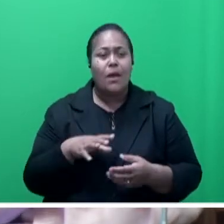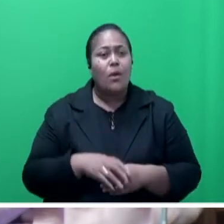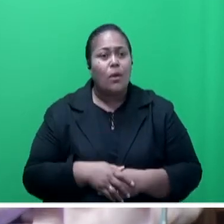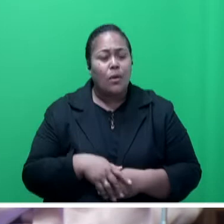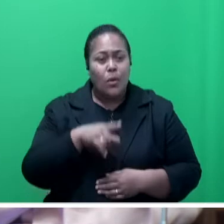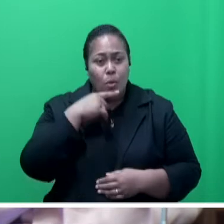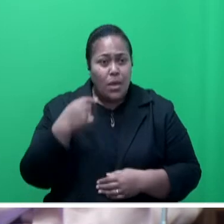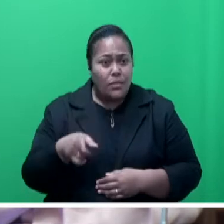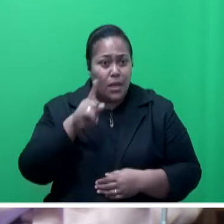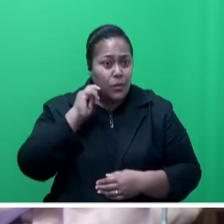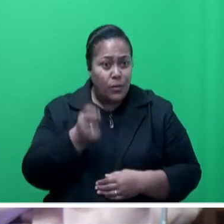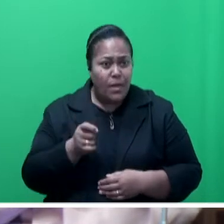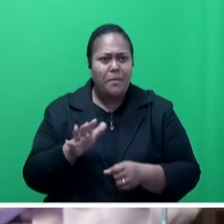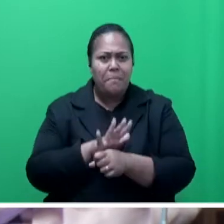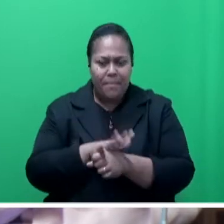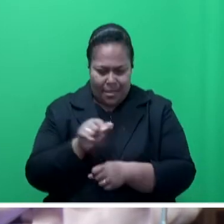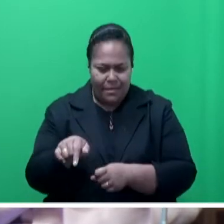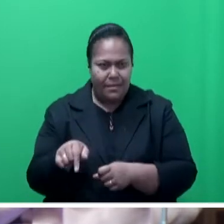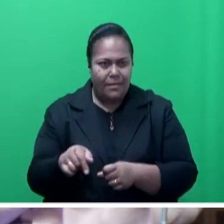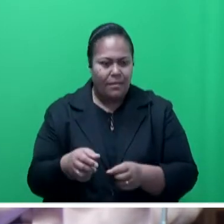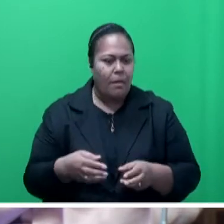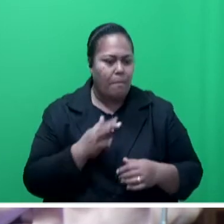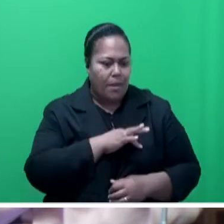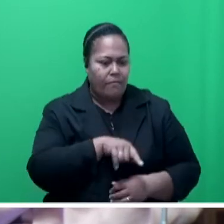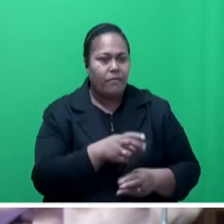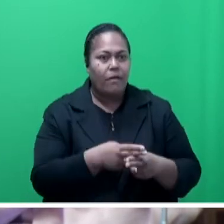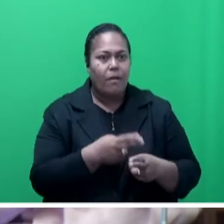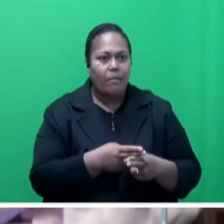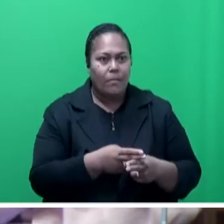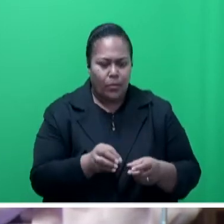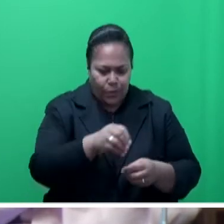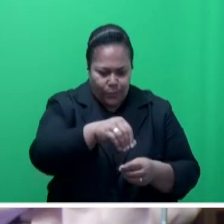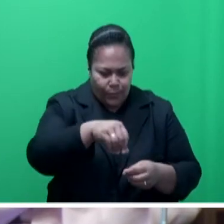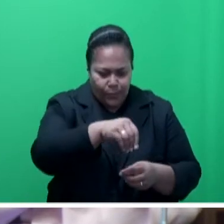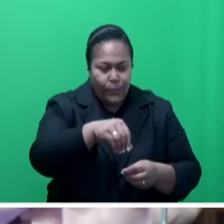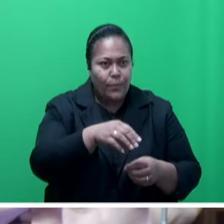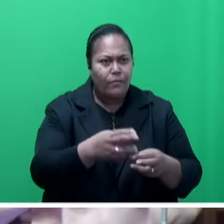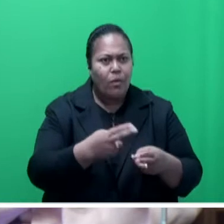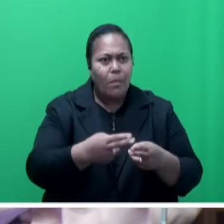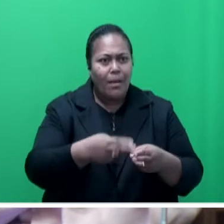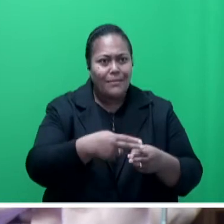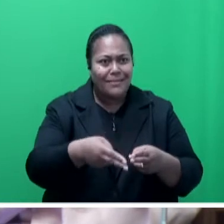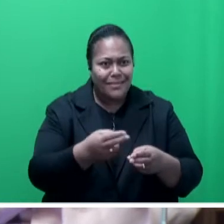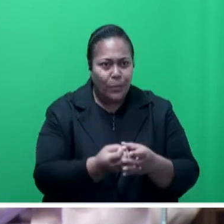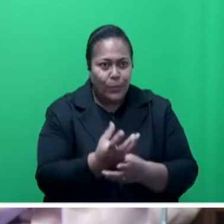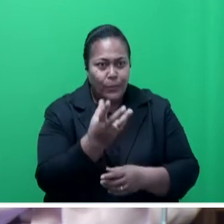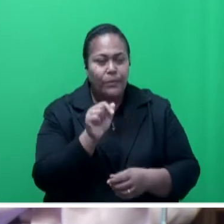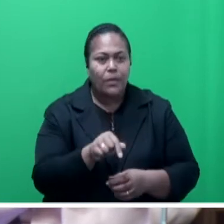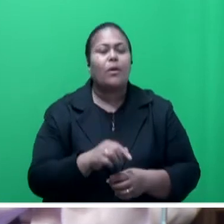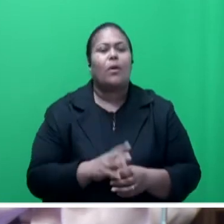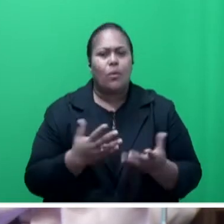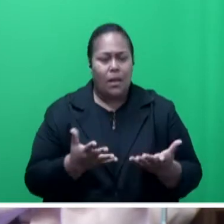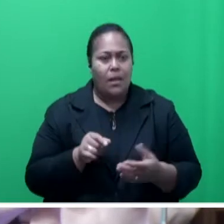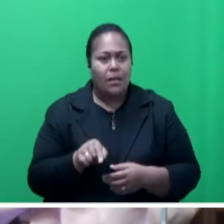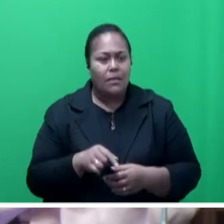et cetera, that goes into the fertilizer mix. China and Russia combined together, we are told, produces about 90